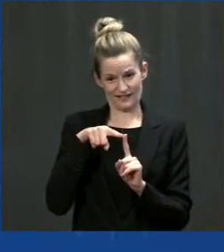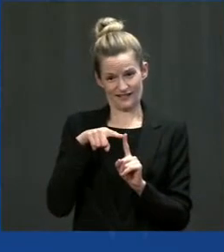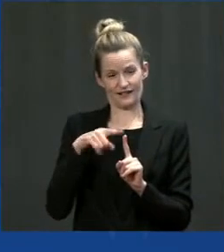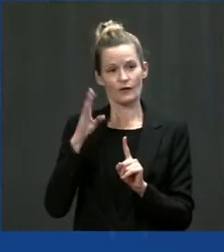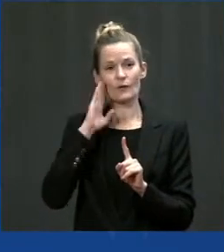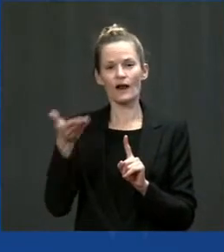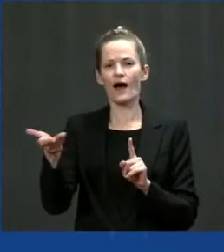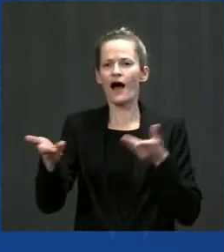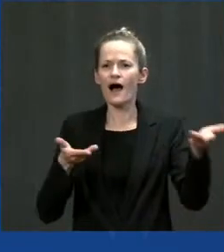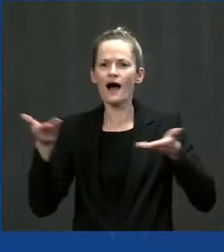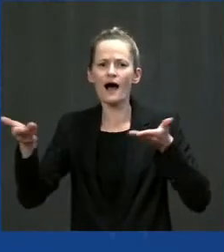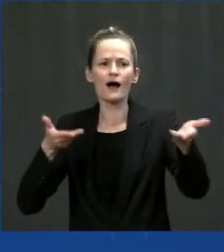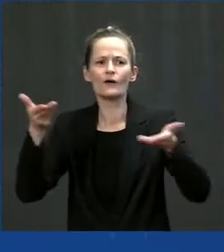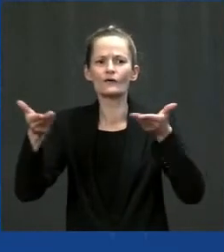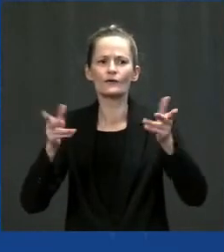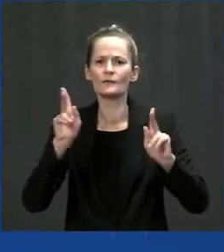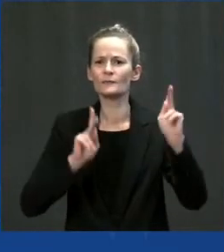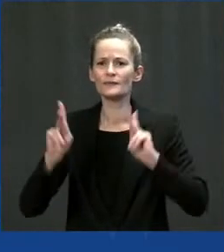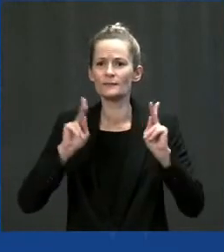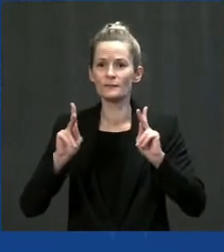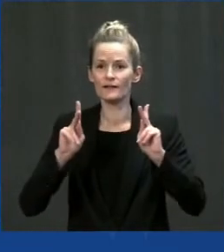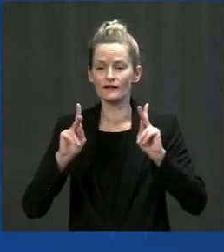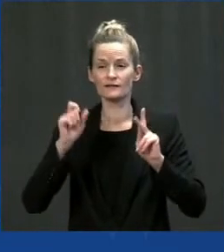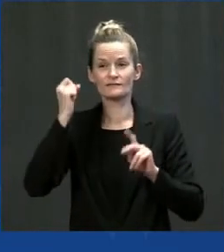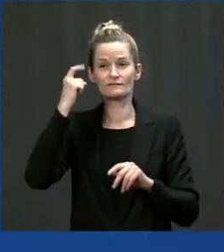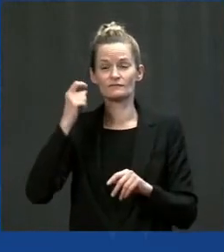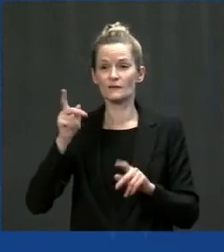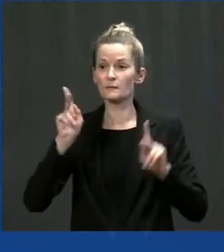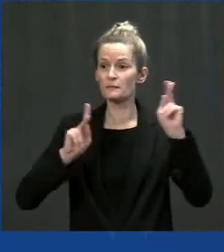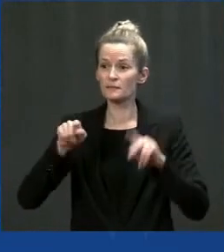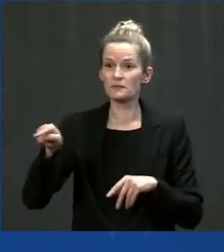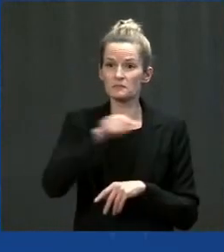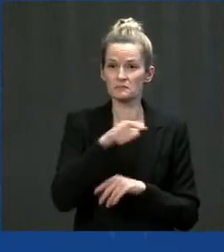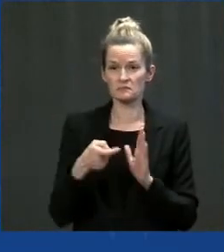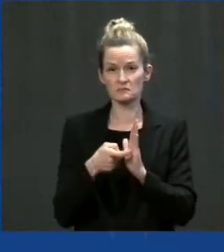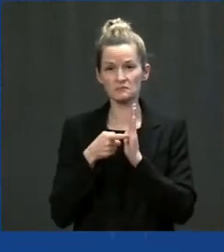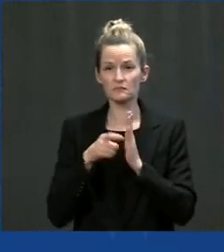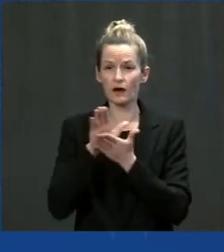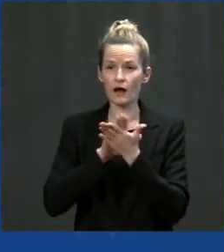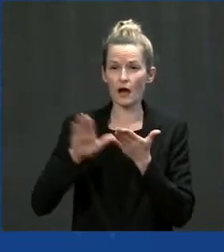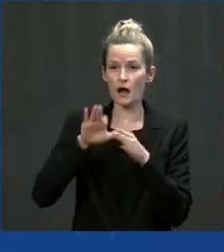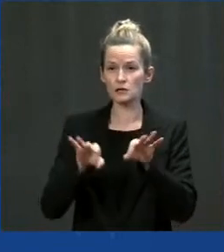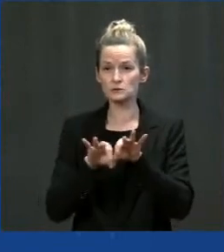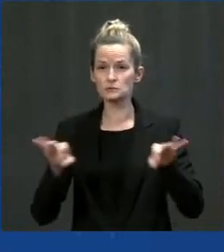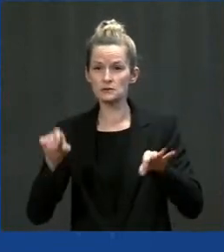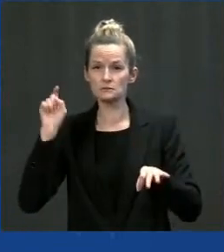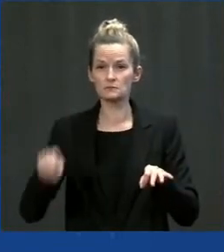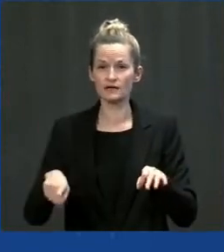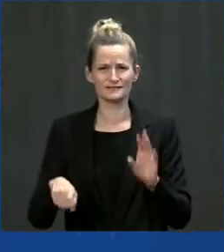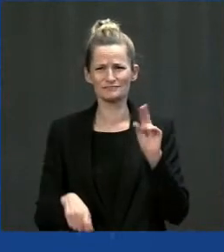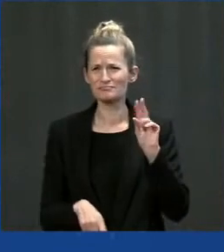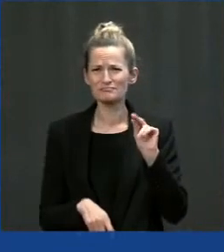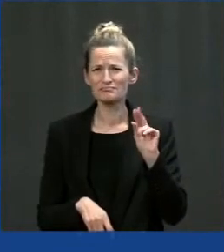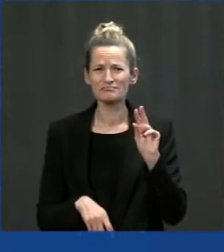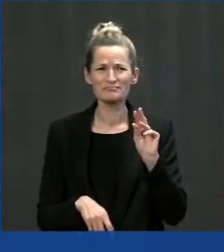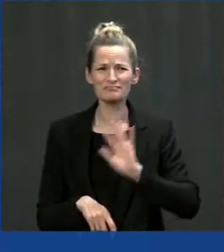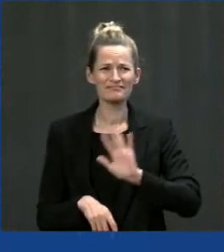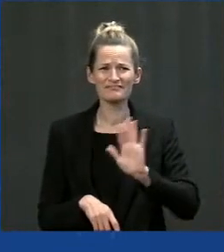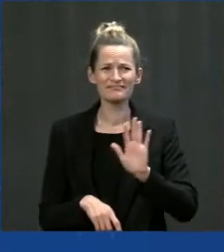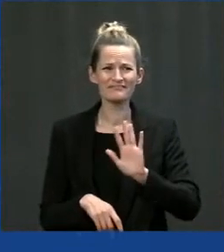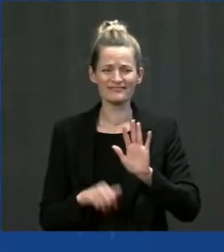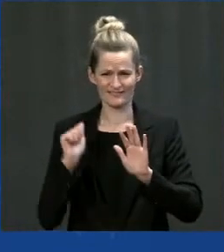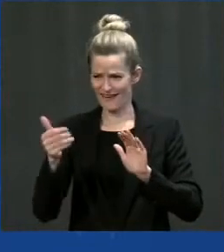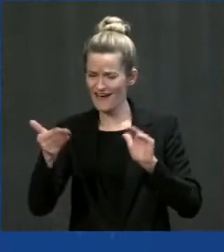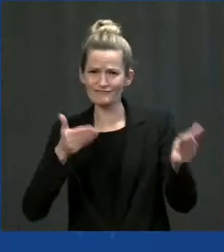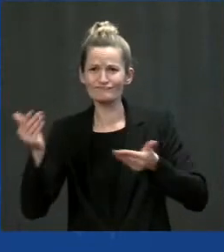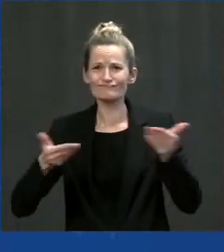And we're going to do it without raising taxes by one cent on anyone making less than four hundred thousand dollars a year. That's why I wouldn't even